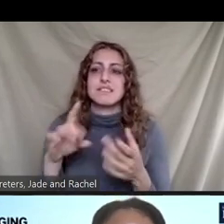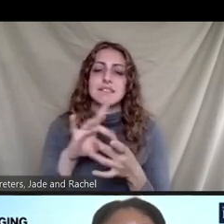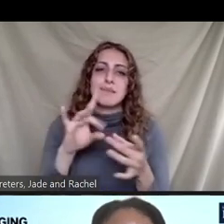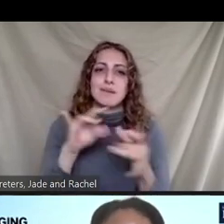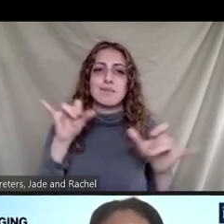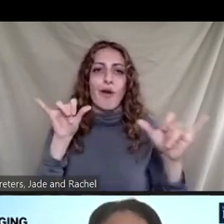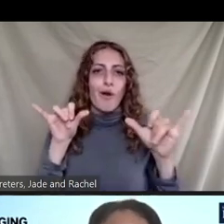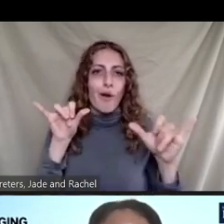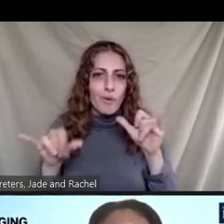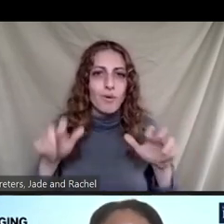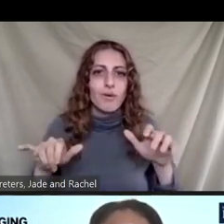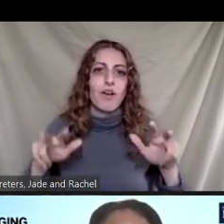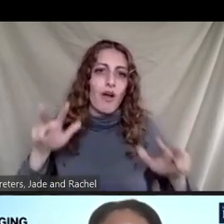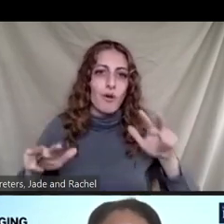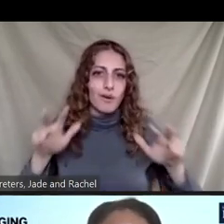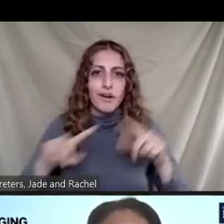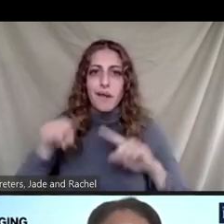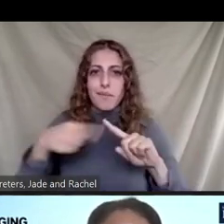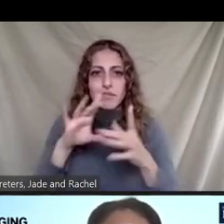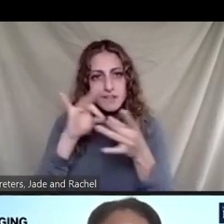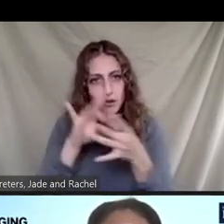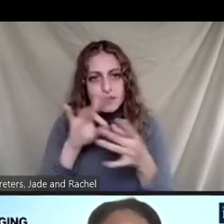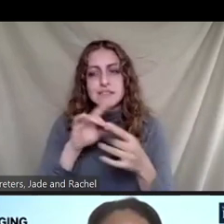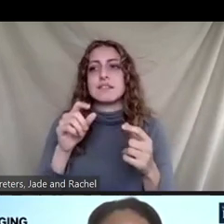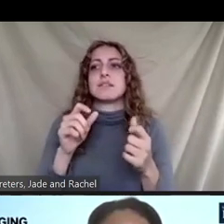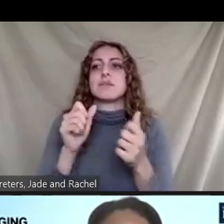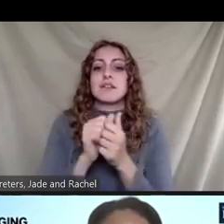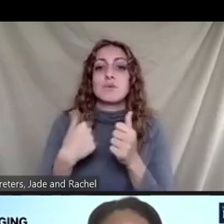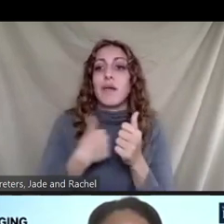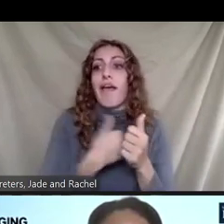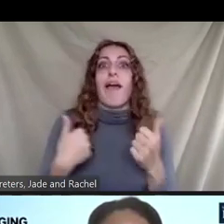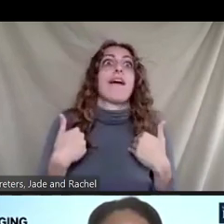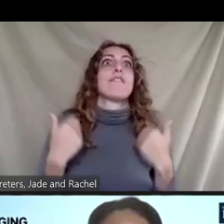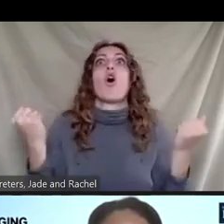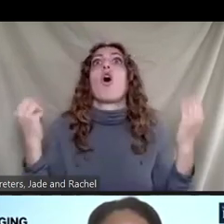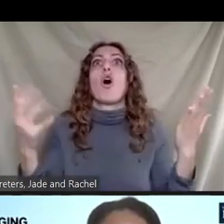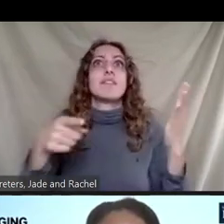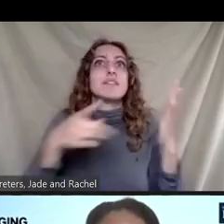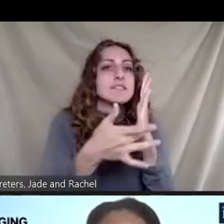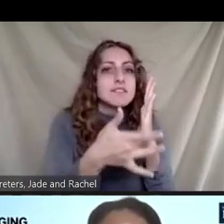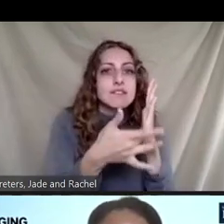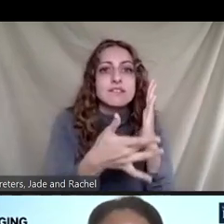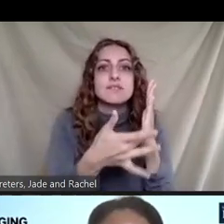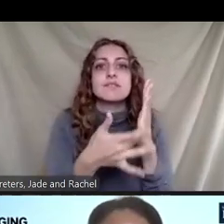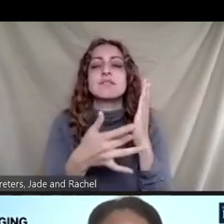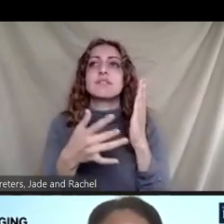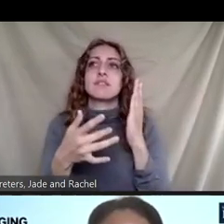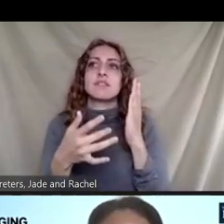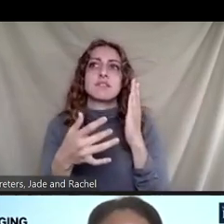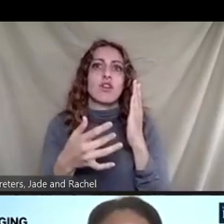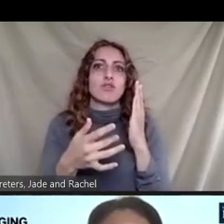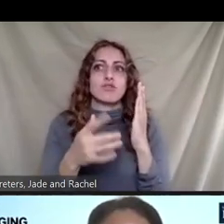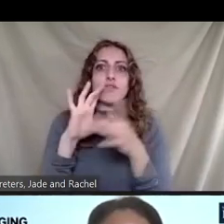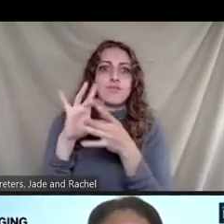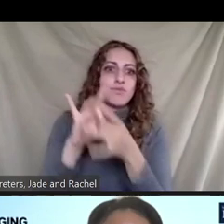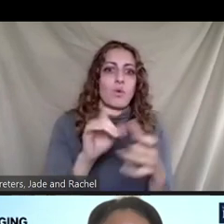well, we have all the technology that we want. All we need is political will. Okay, well, the political will doesn't just